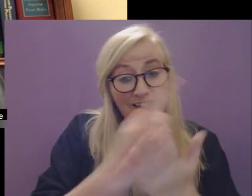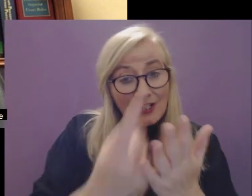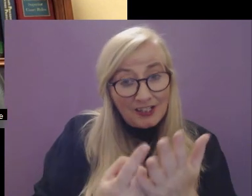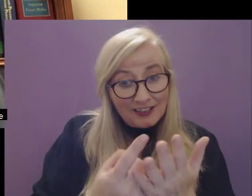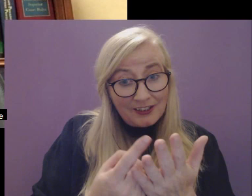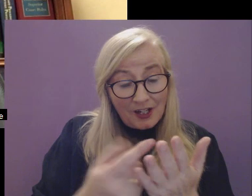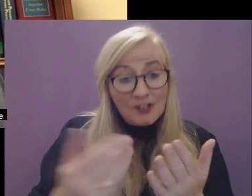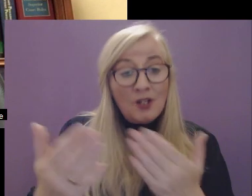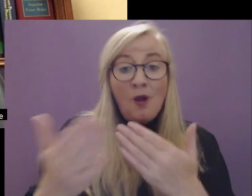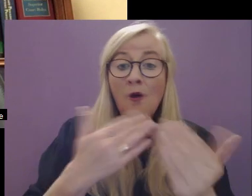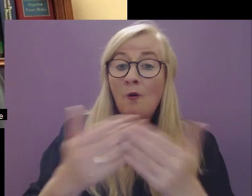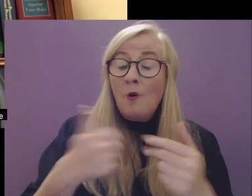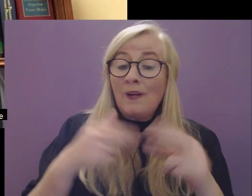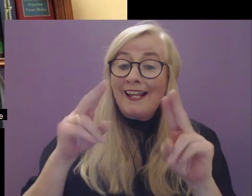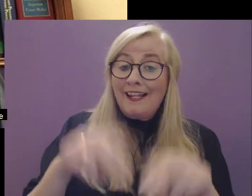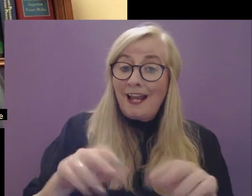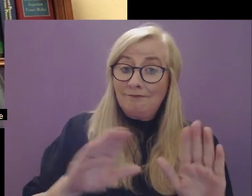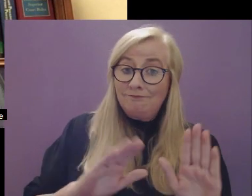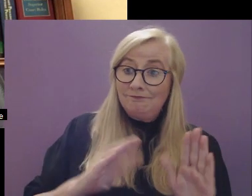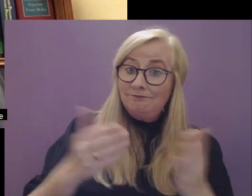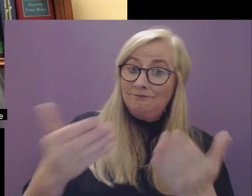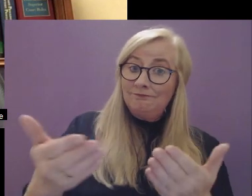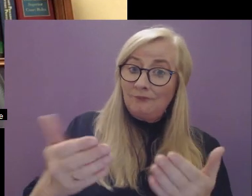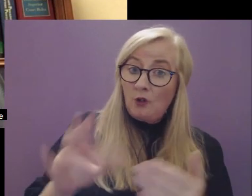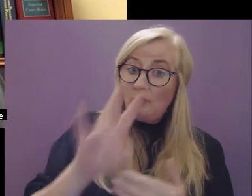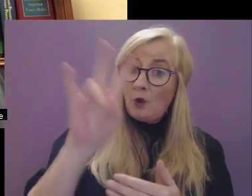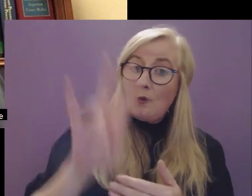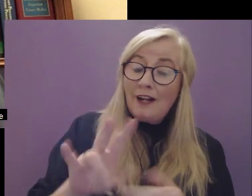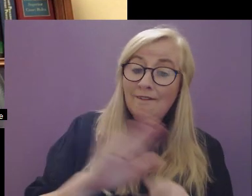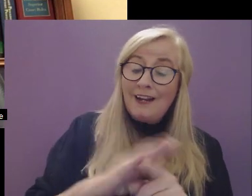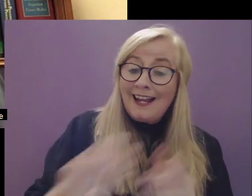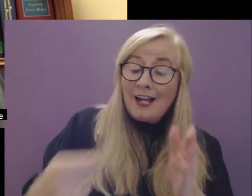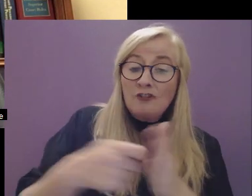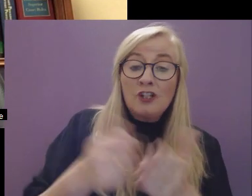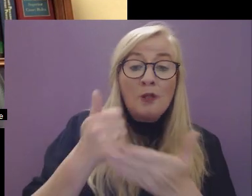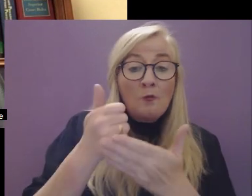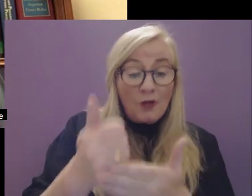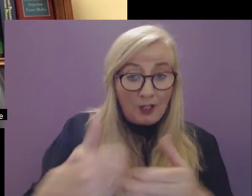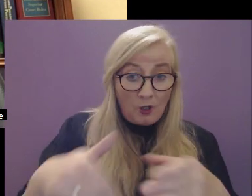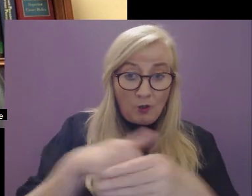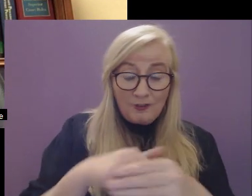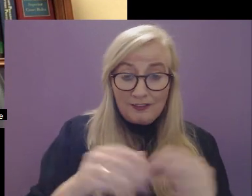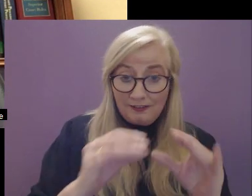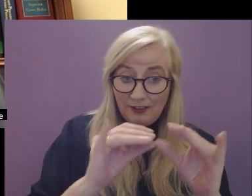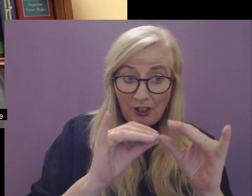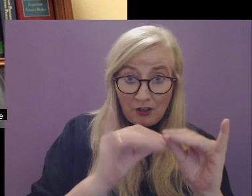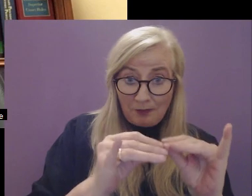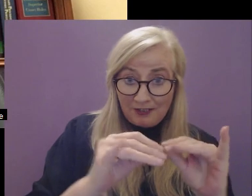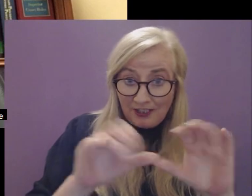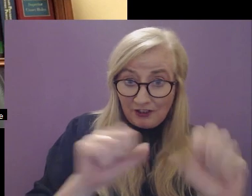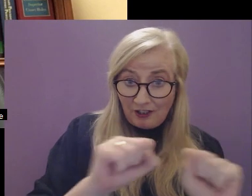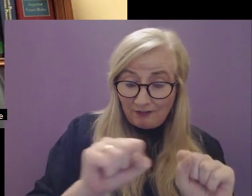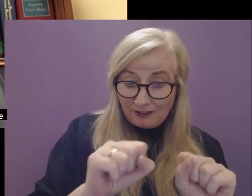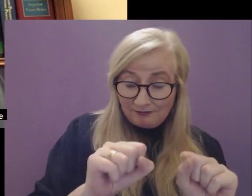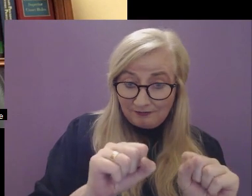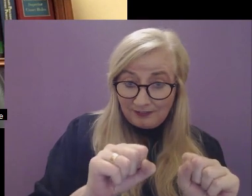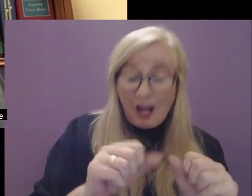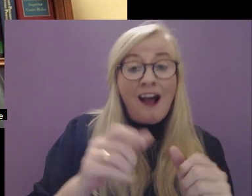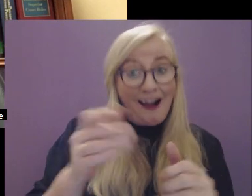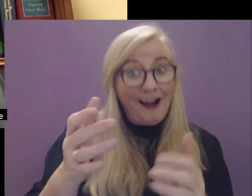Some of the tools which we have at our disposal to respond to requests for additional supports include an interpretation service.